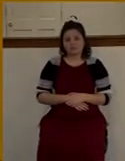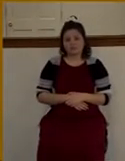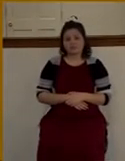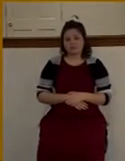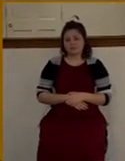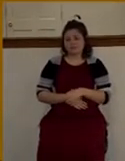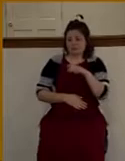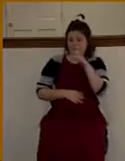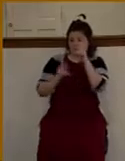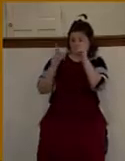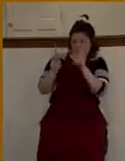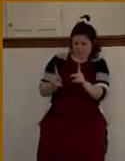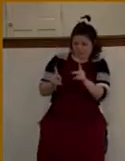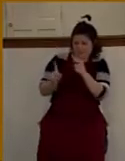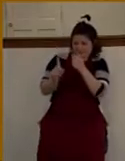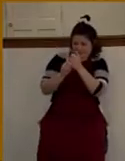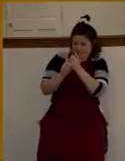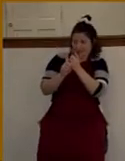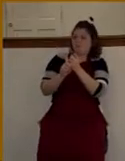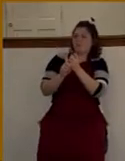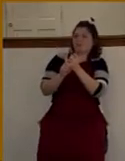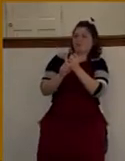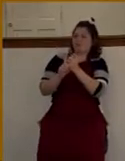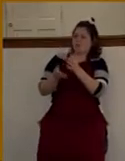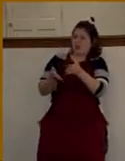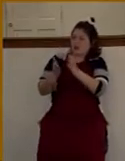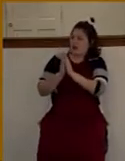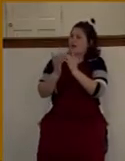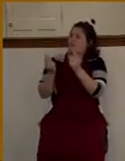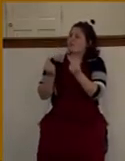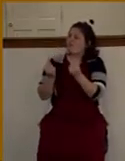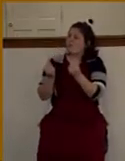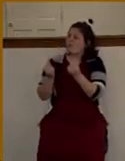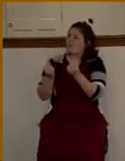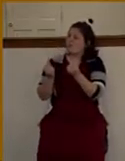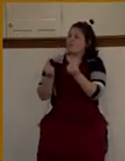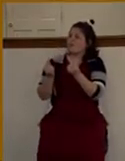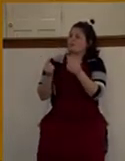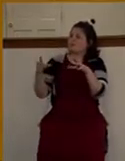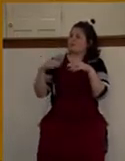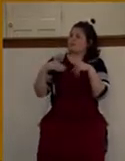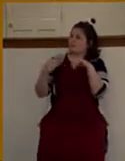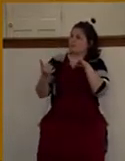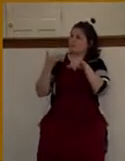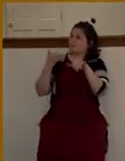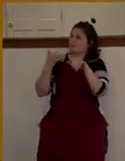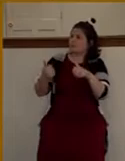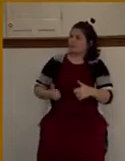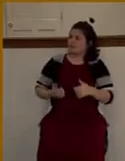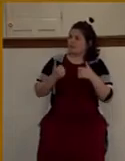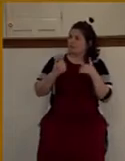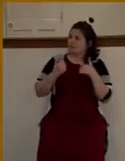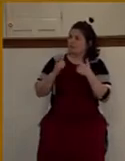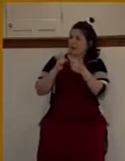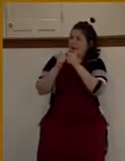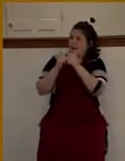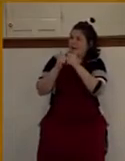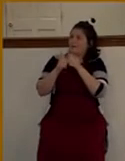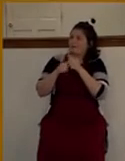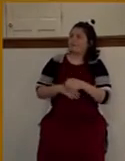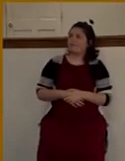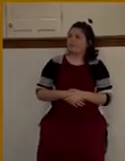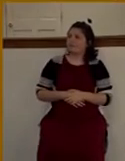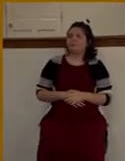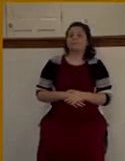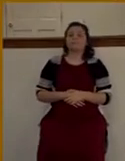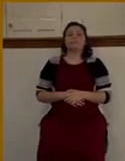this in verse 17 where he says, what shall I do that I may have eternal life or inherit eternal life? Now, I want